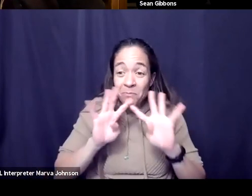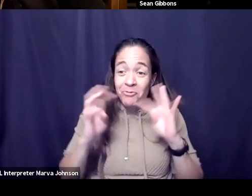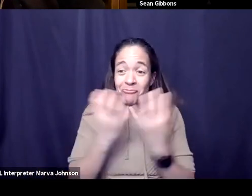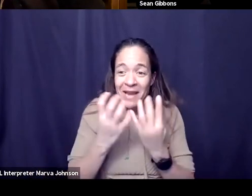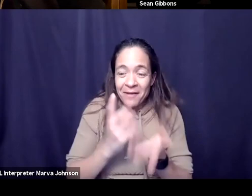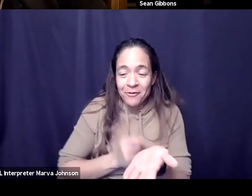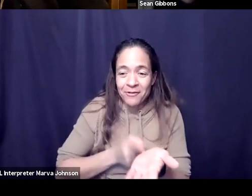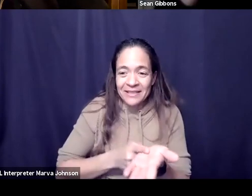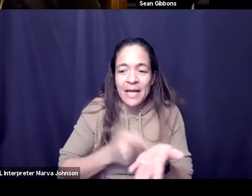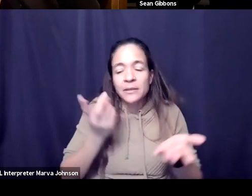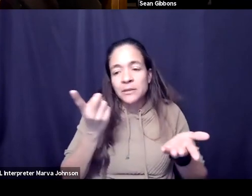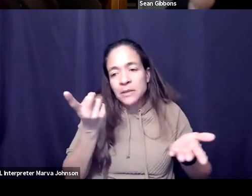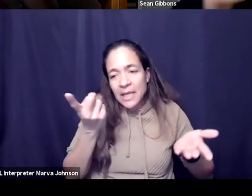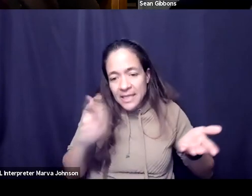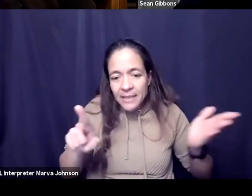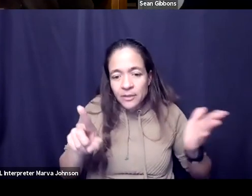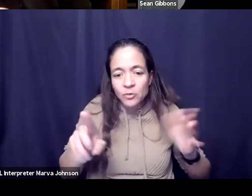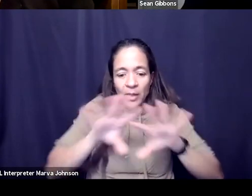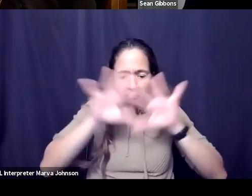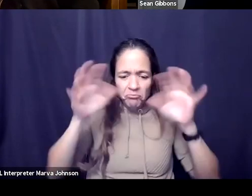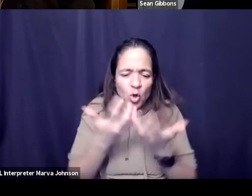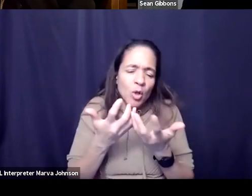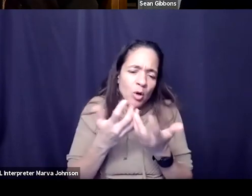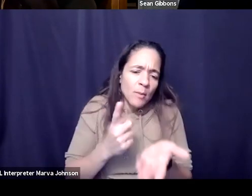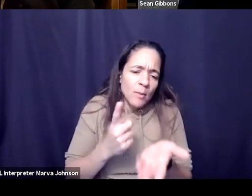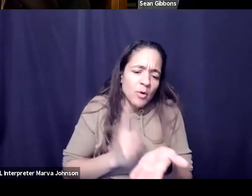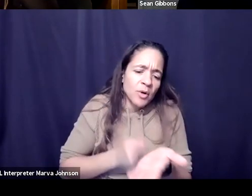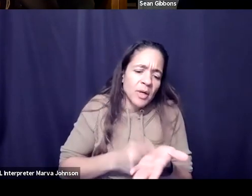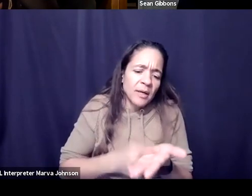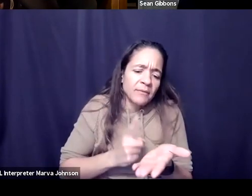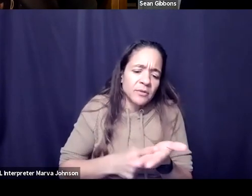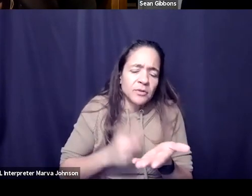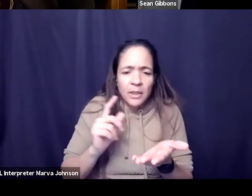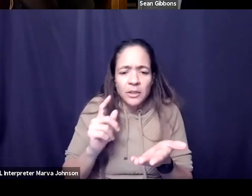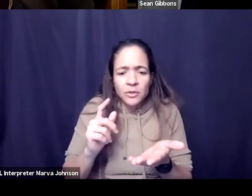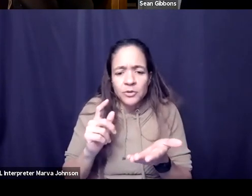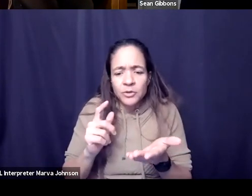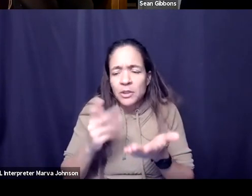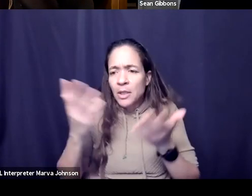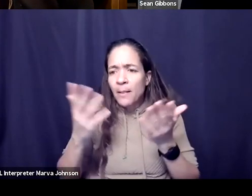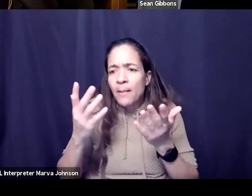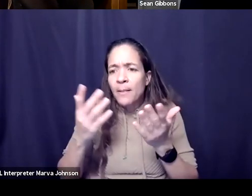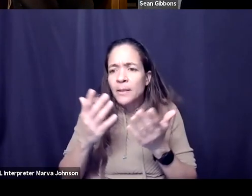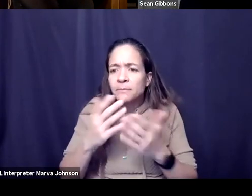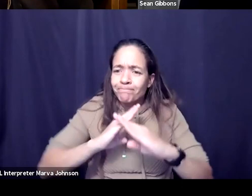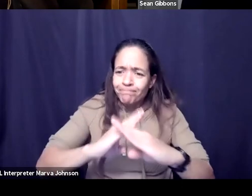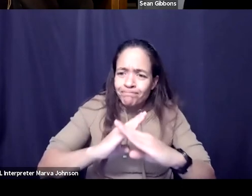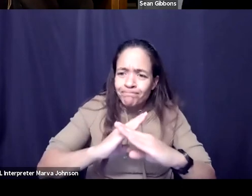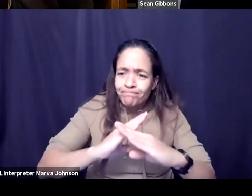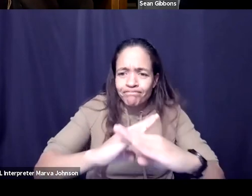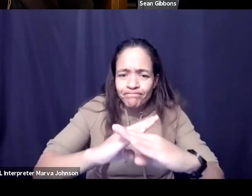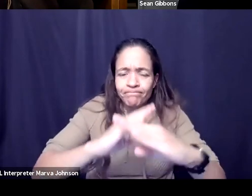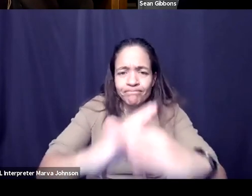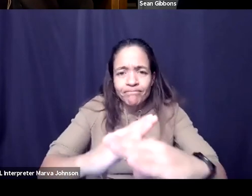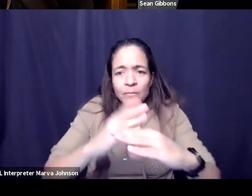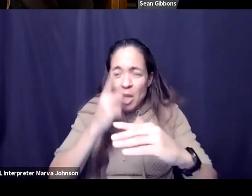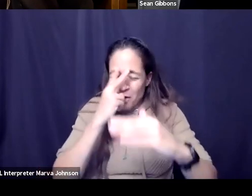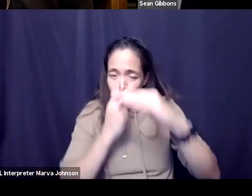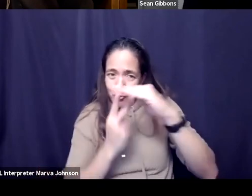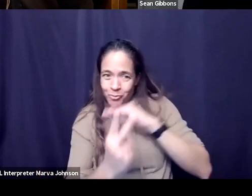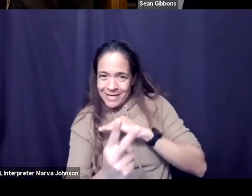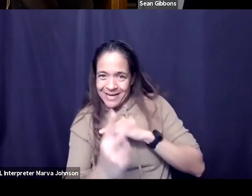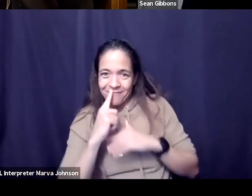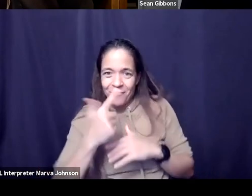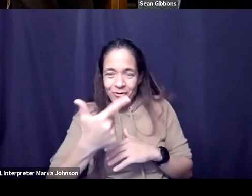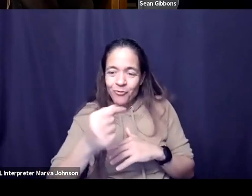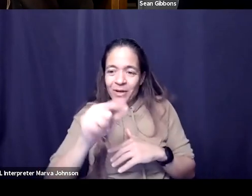a little bit more of a global conversation we're going to have a conversation about what are some of the obstacles and opportunities that we can kind of see through a crystal ball as we start to look into